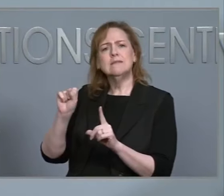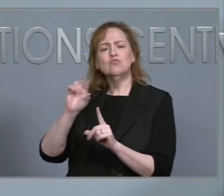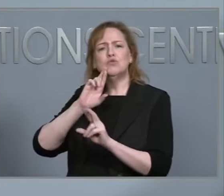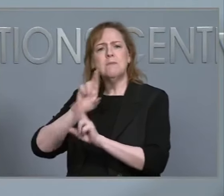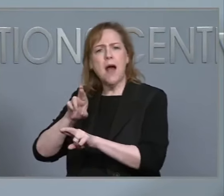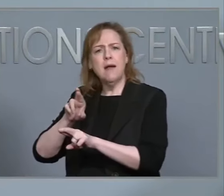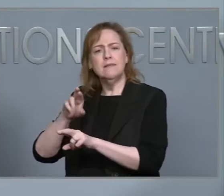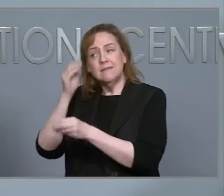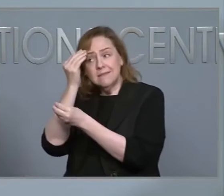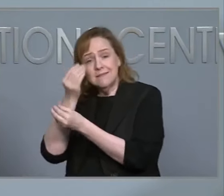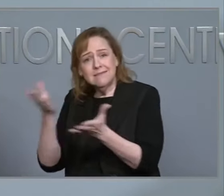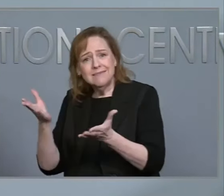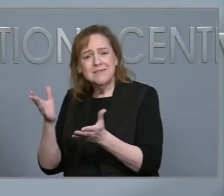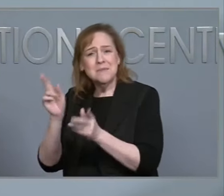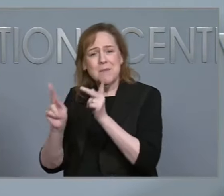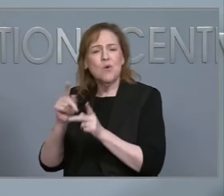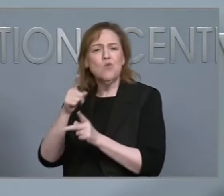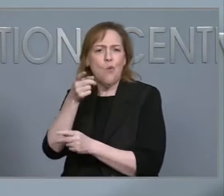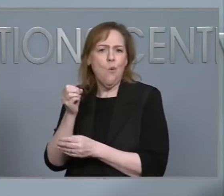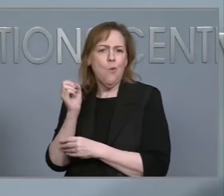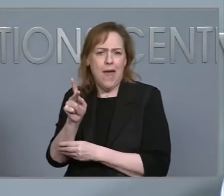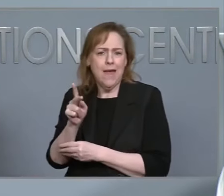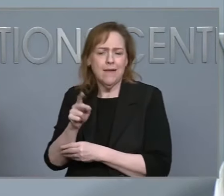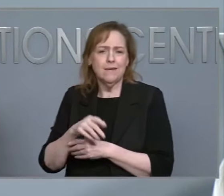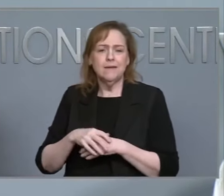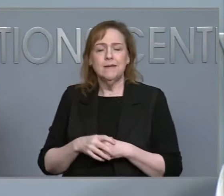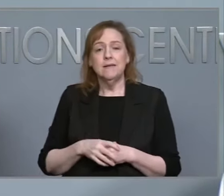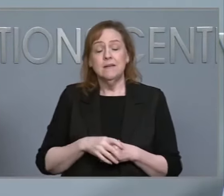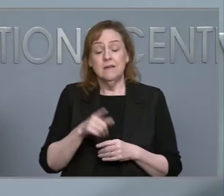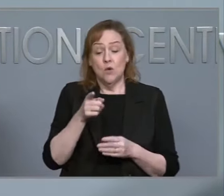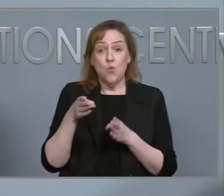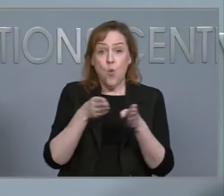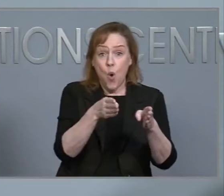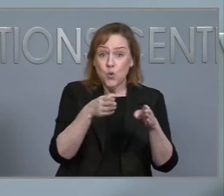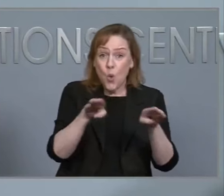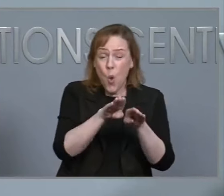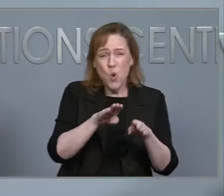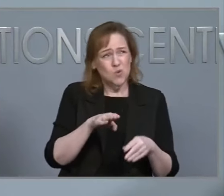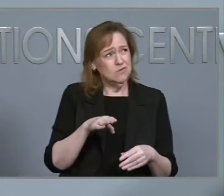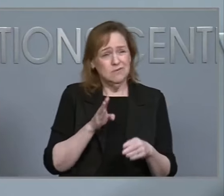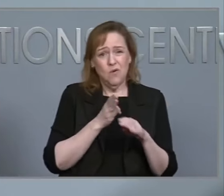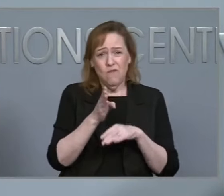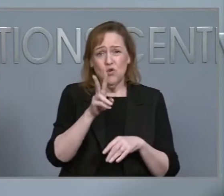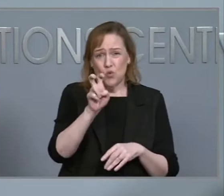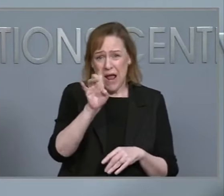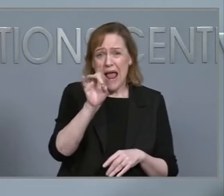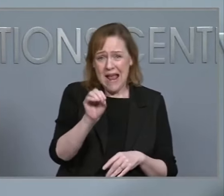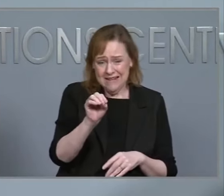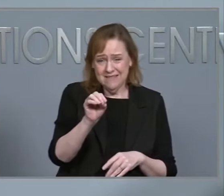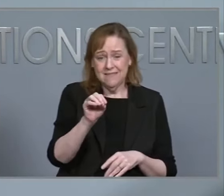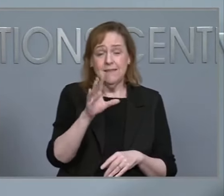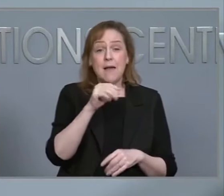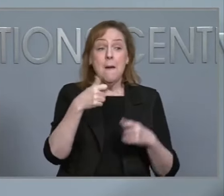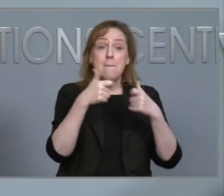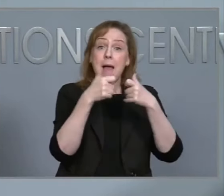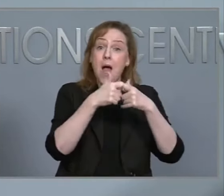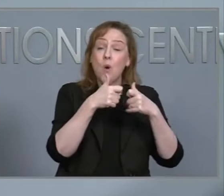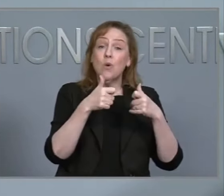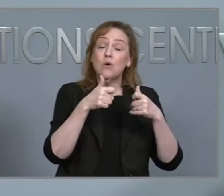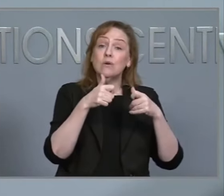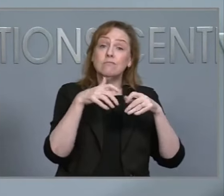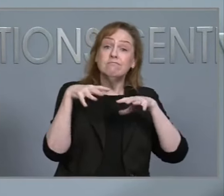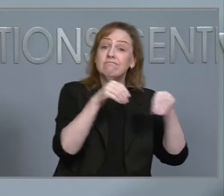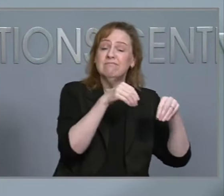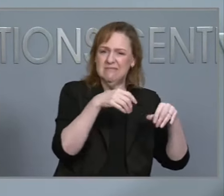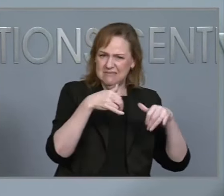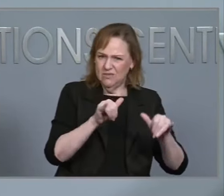okay. There are 280 roadways still closed and just over 500,000 power outages down from, as you heard from the